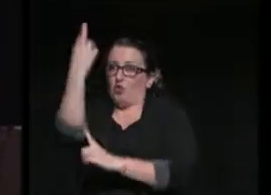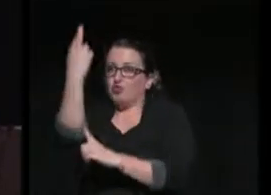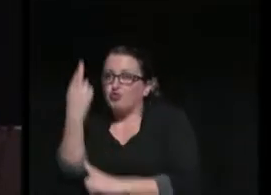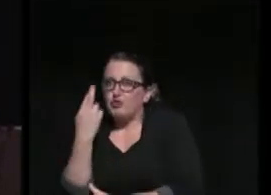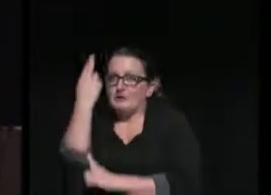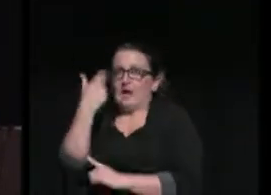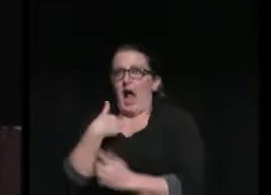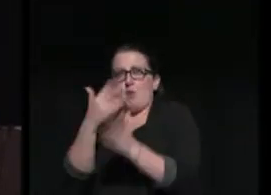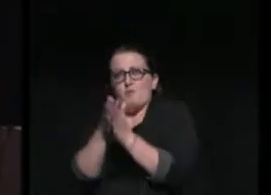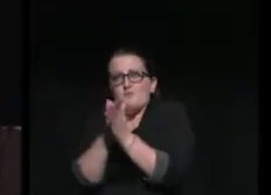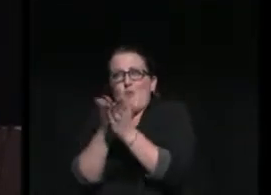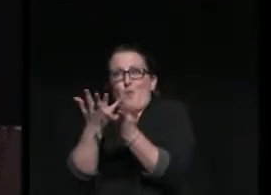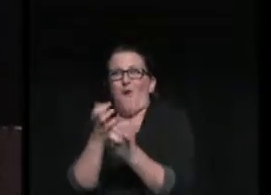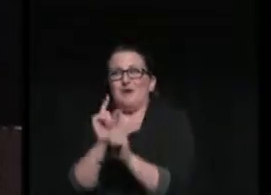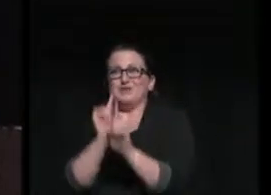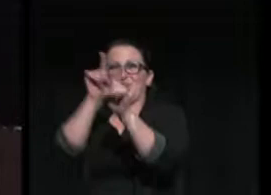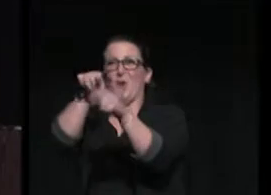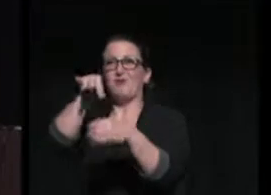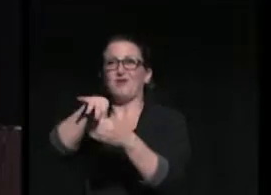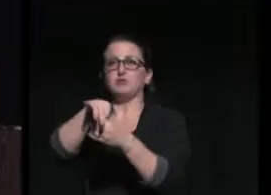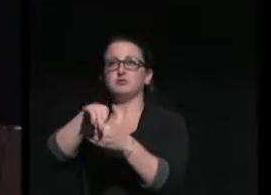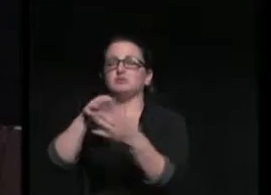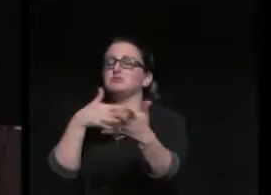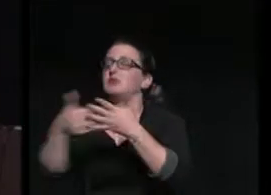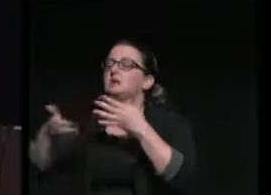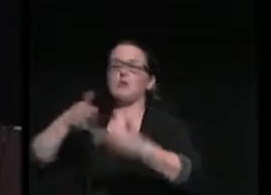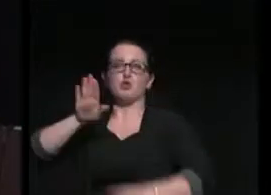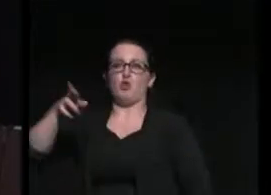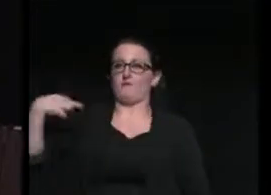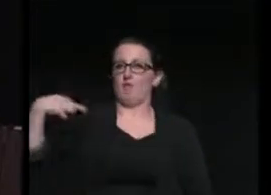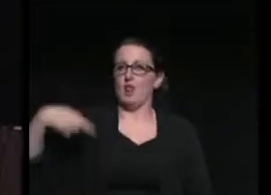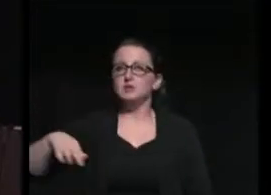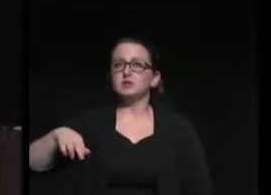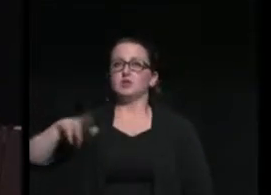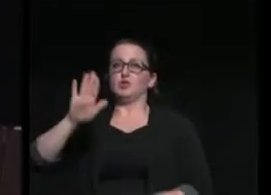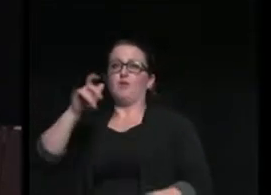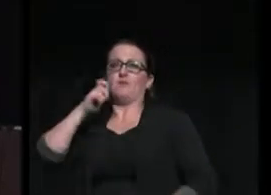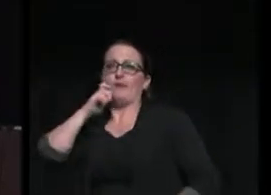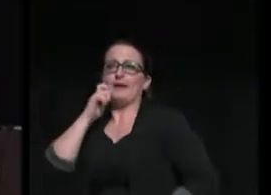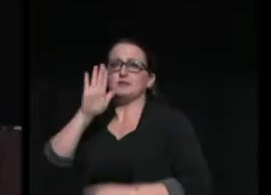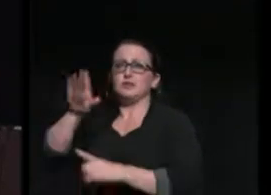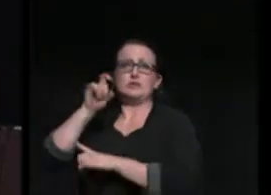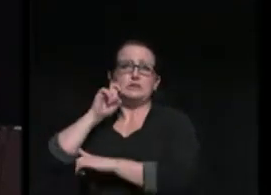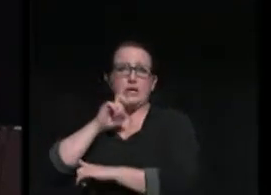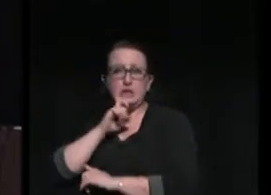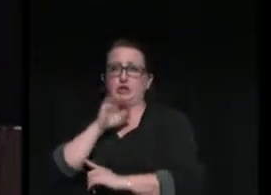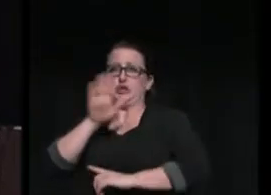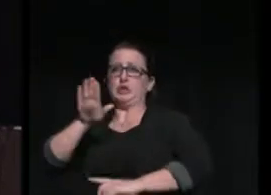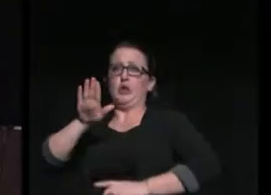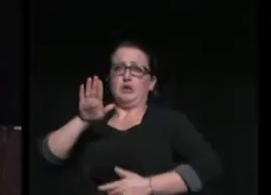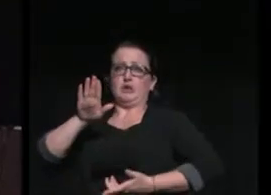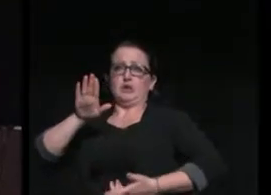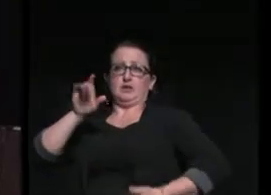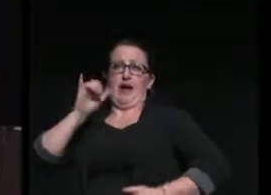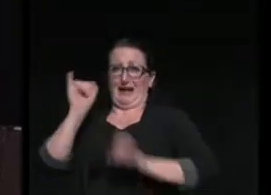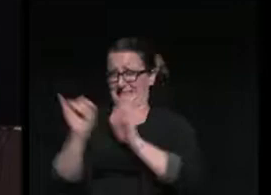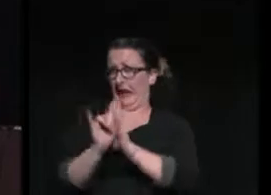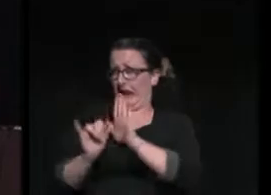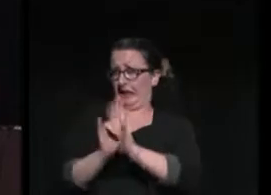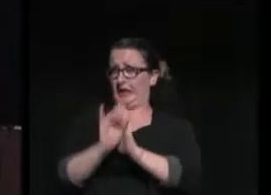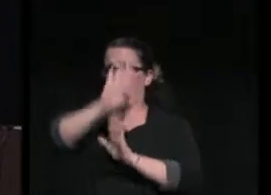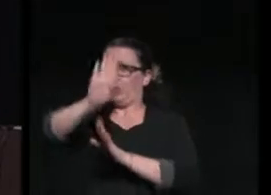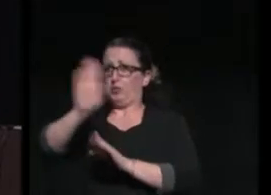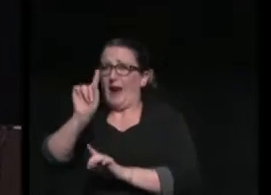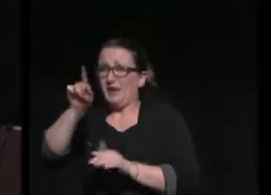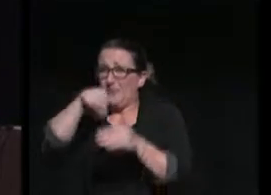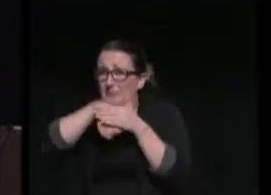vote. Regardless of your religion, your race, your gender, your sexual orientation, your nation of origin,